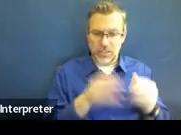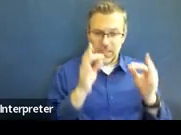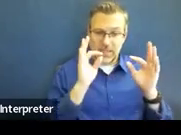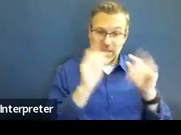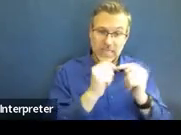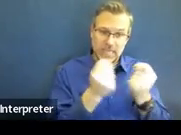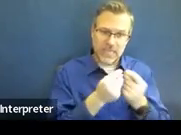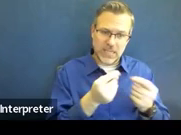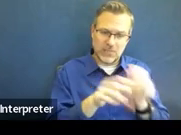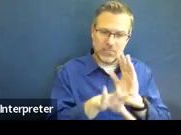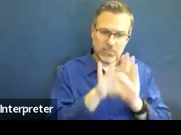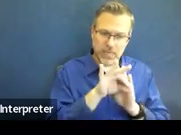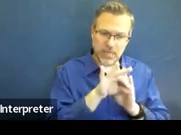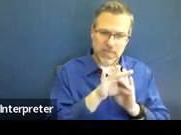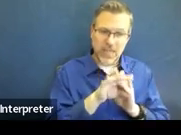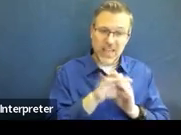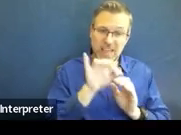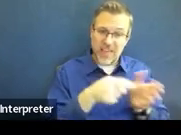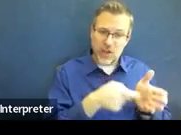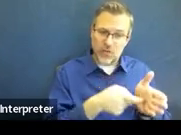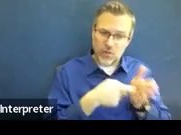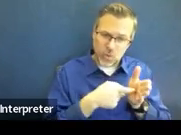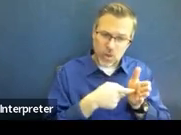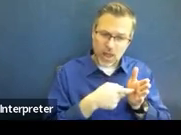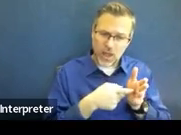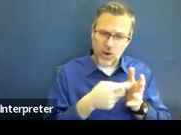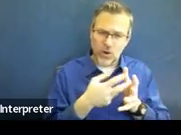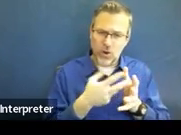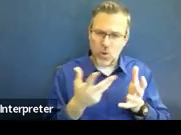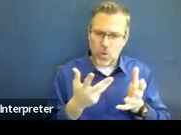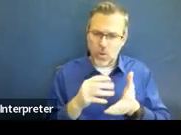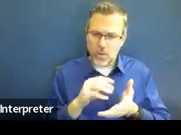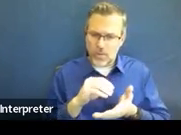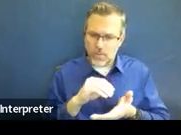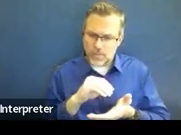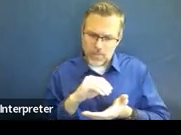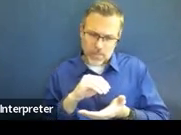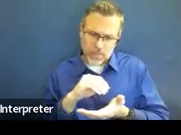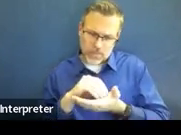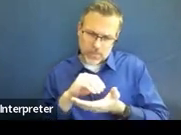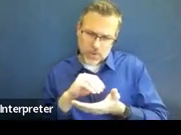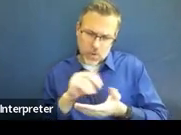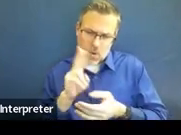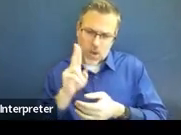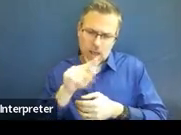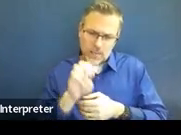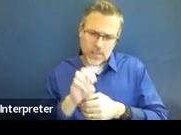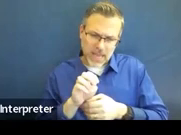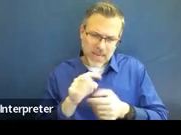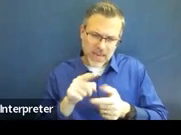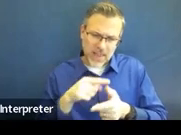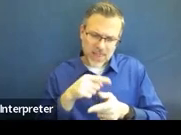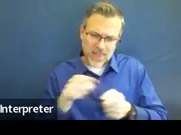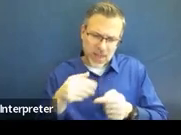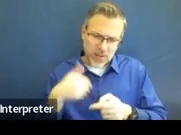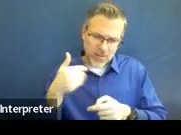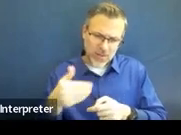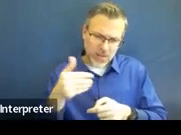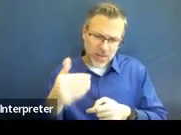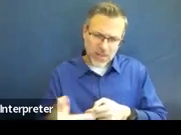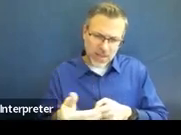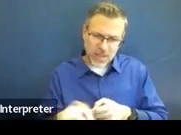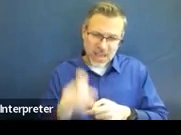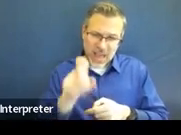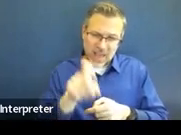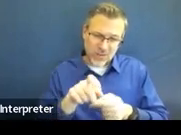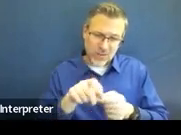sufficient to write the team reviewed accommodations and updated them accordingly? How specific do we need to be with the details?